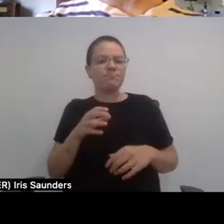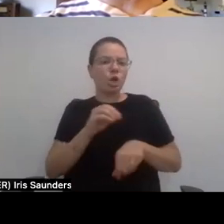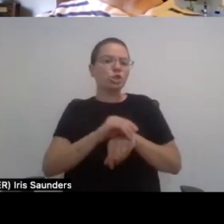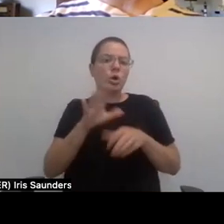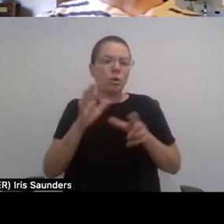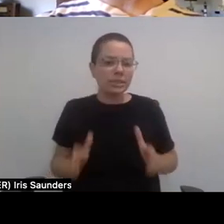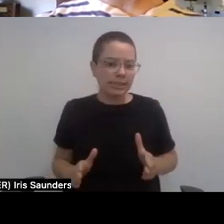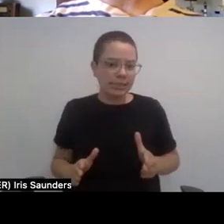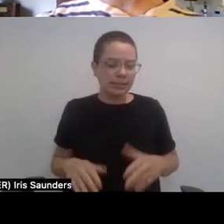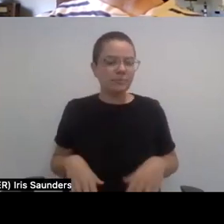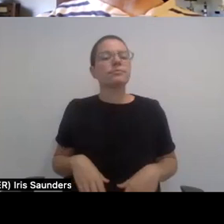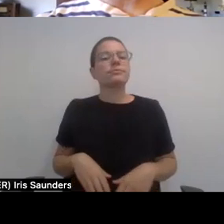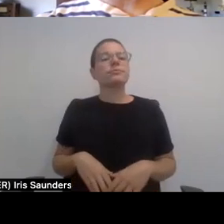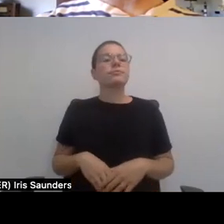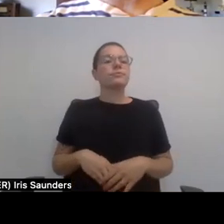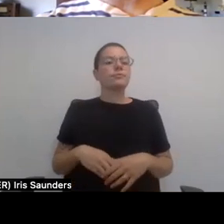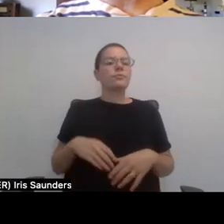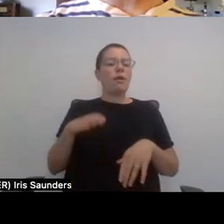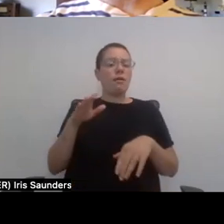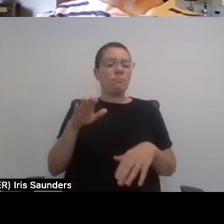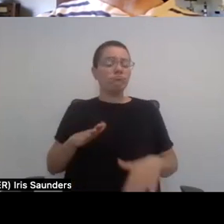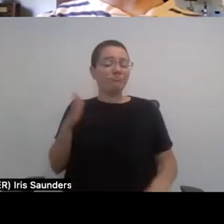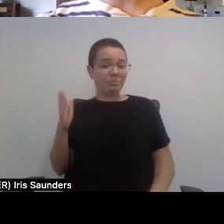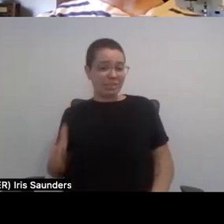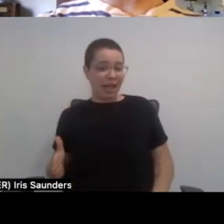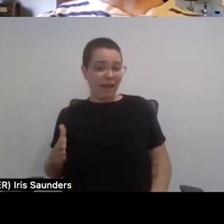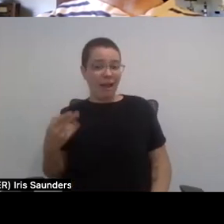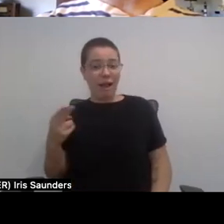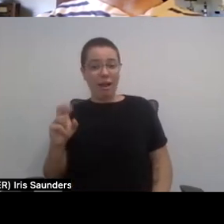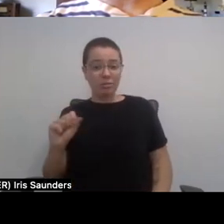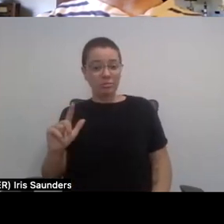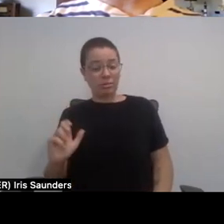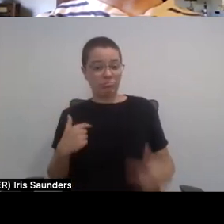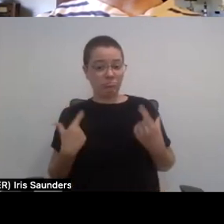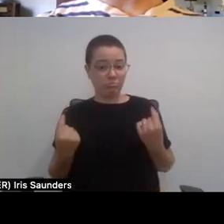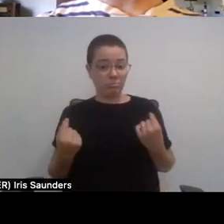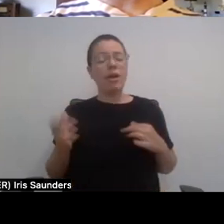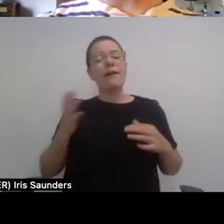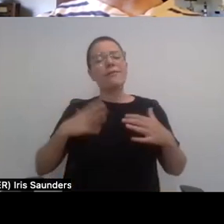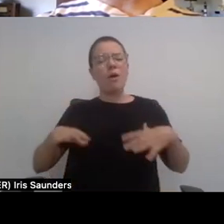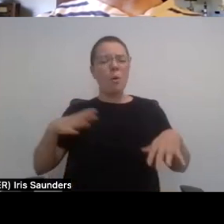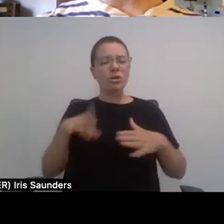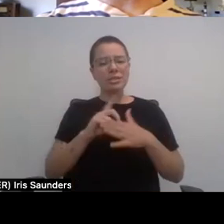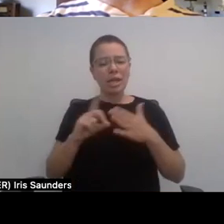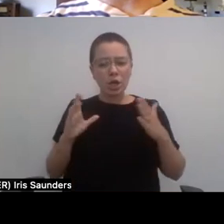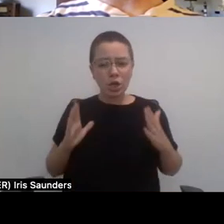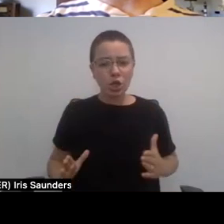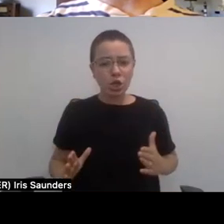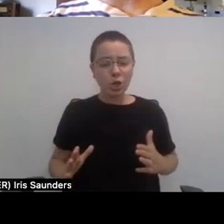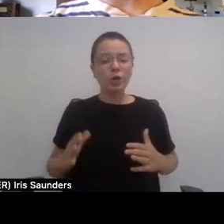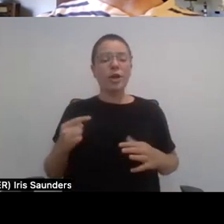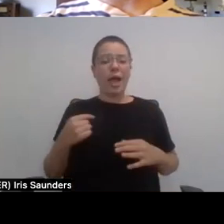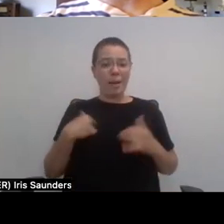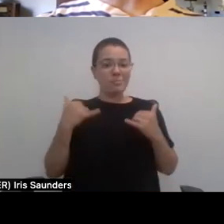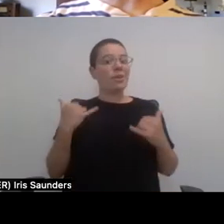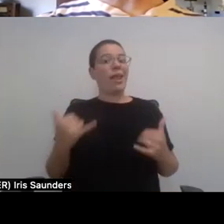Inc. And on the side, I do a lot of things. I am a fashion designer. I'm coming out with my own fashion